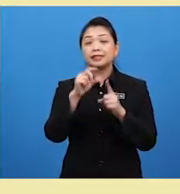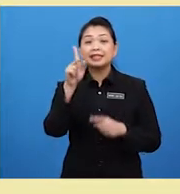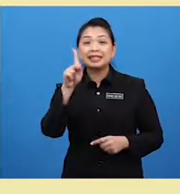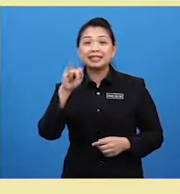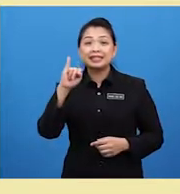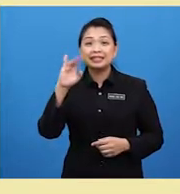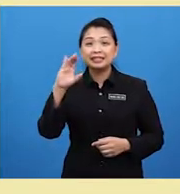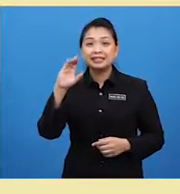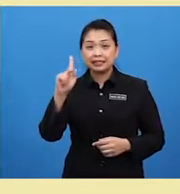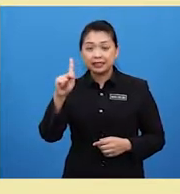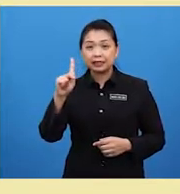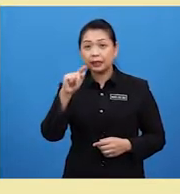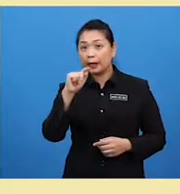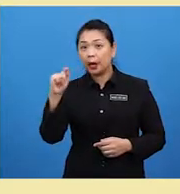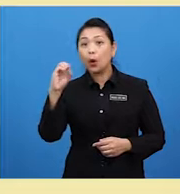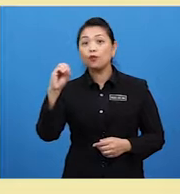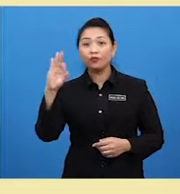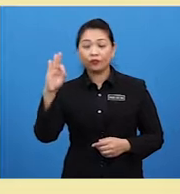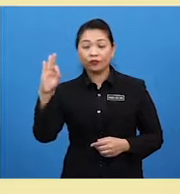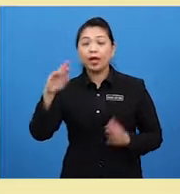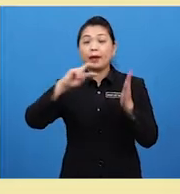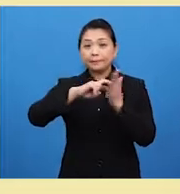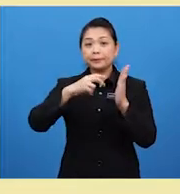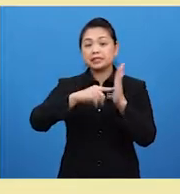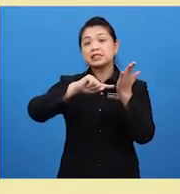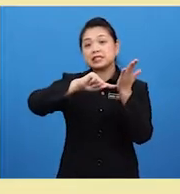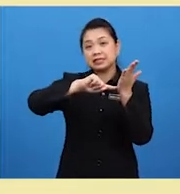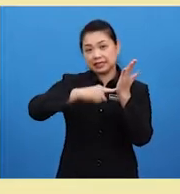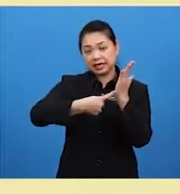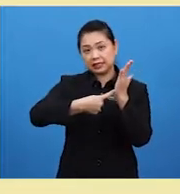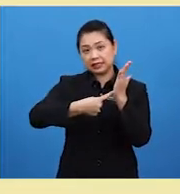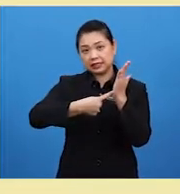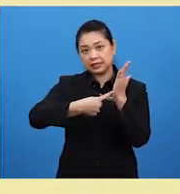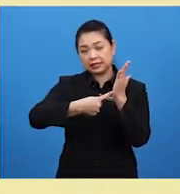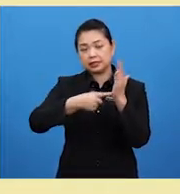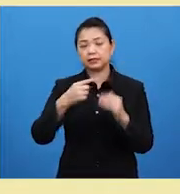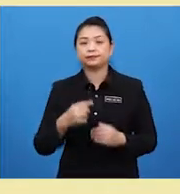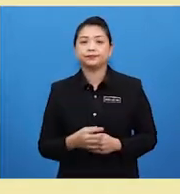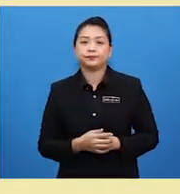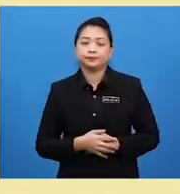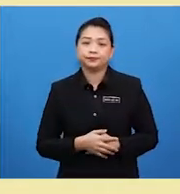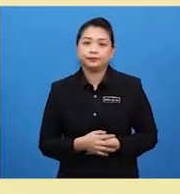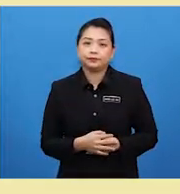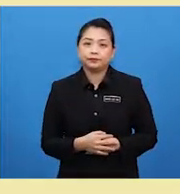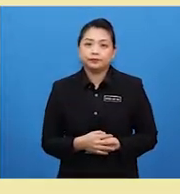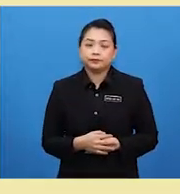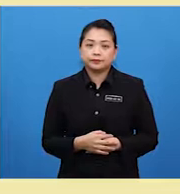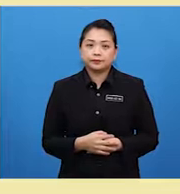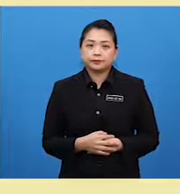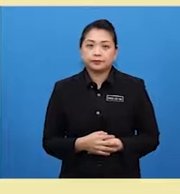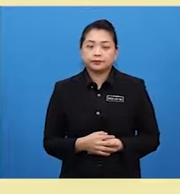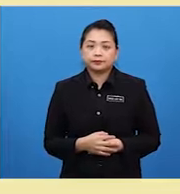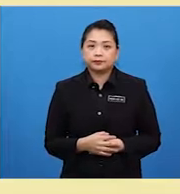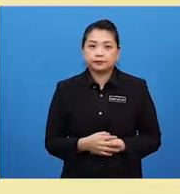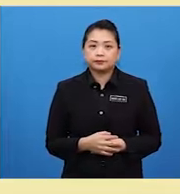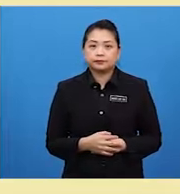-off means the time when a sports game starts or when it begins again after it has stopped because of a